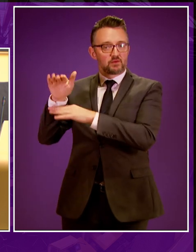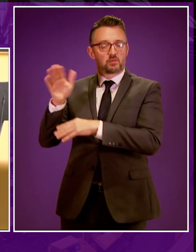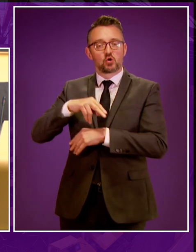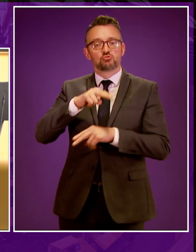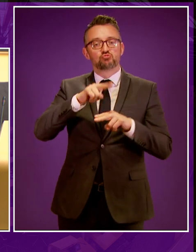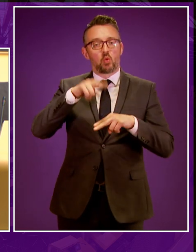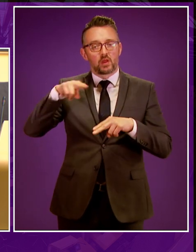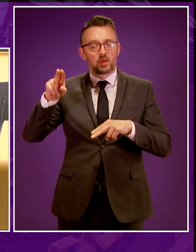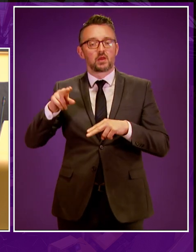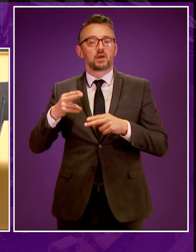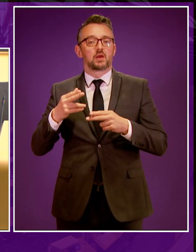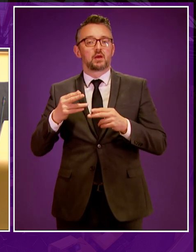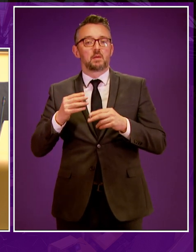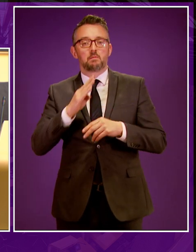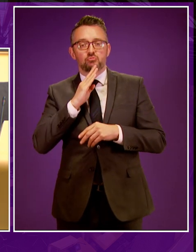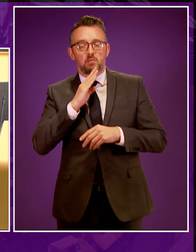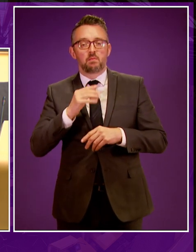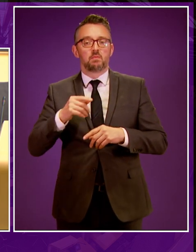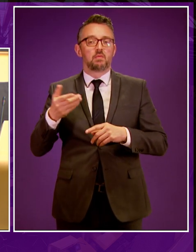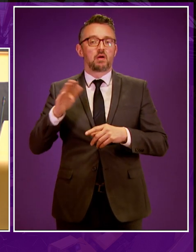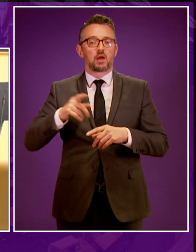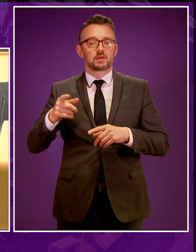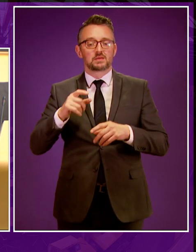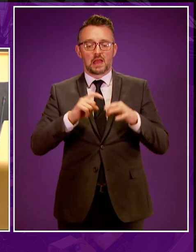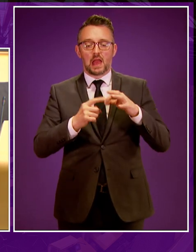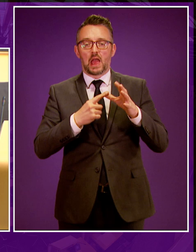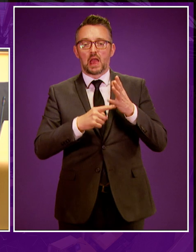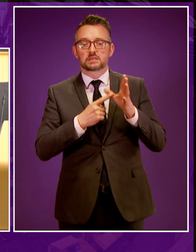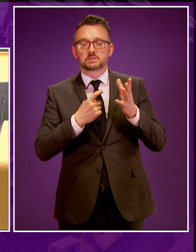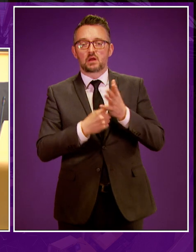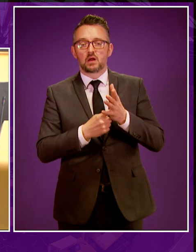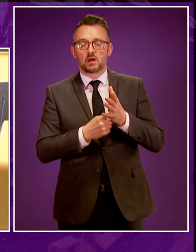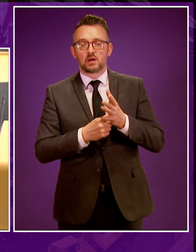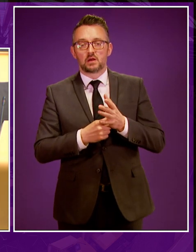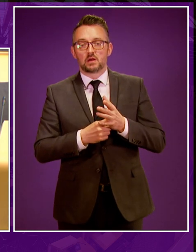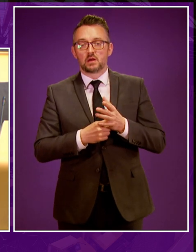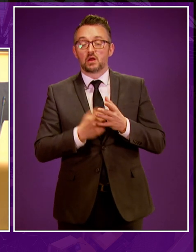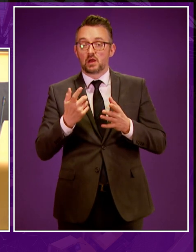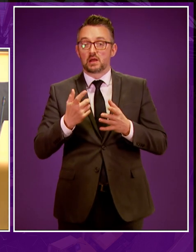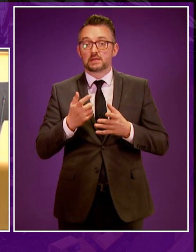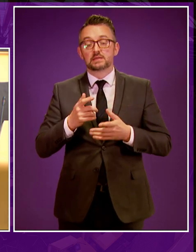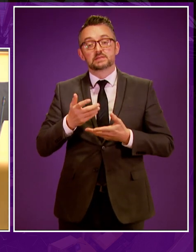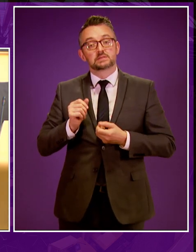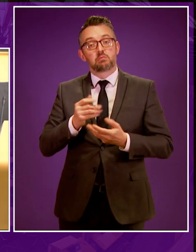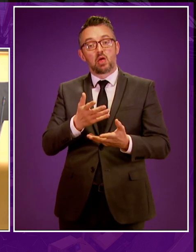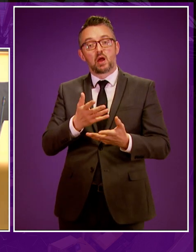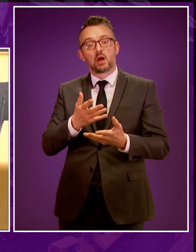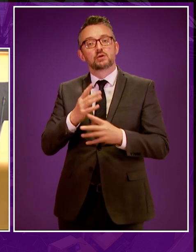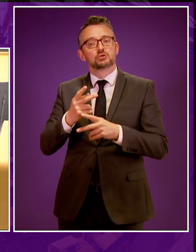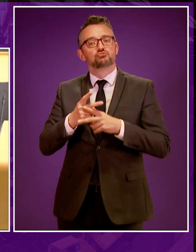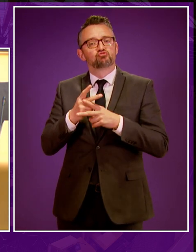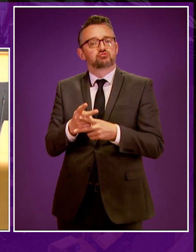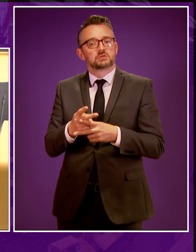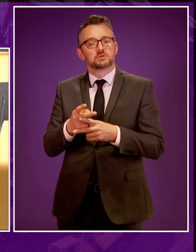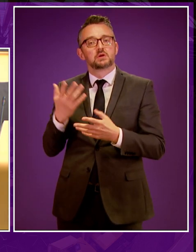like Norway and Belgium, but also from places like Qatar. Security of supply must be an issue that should concern